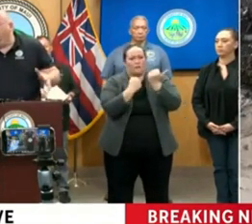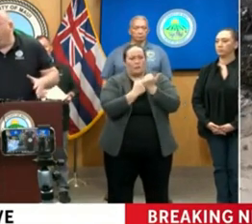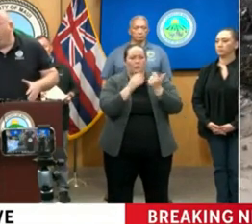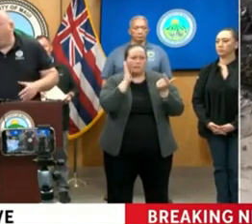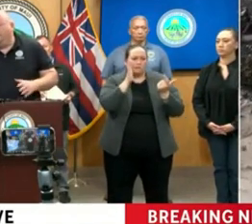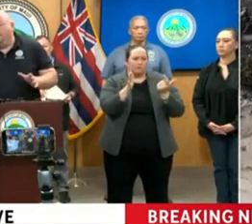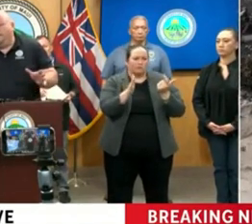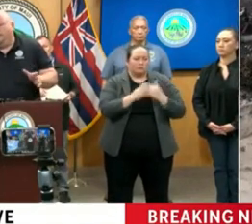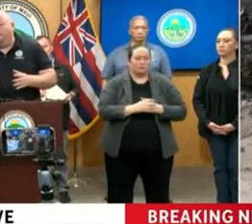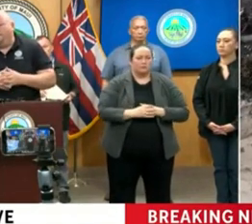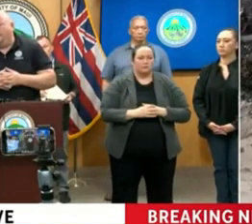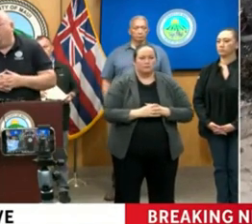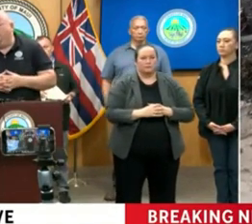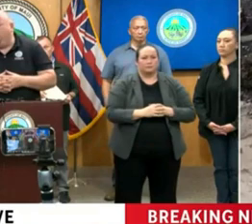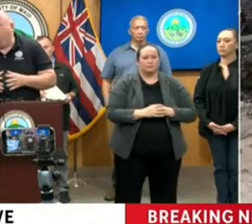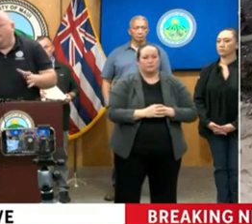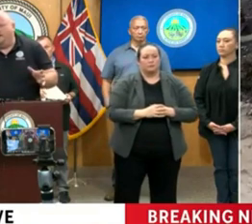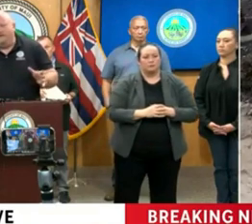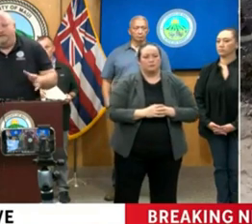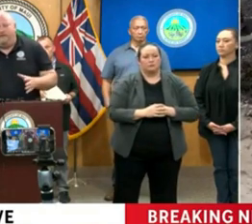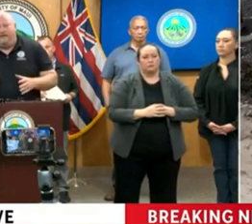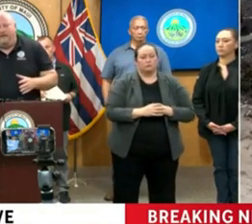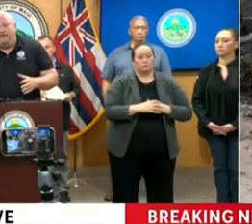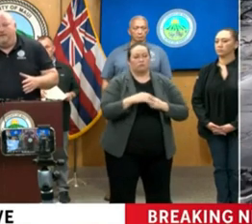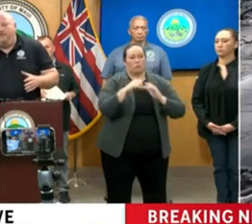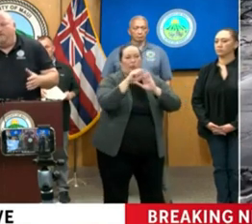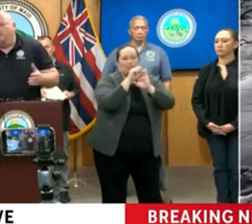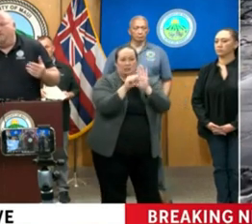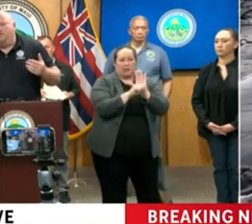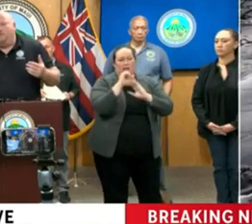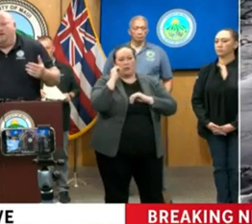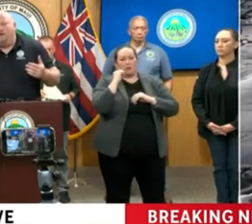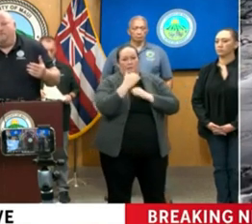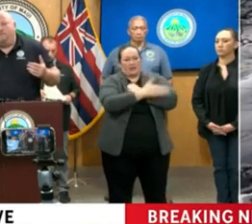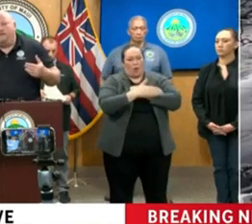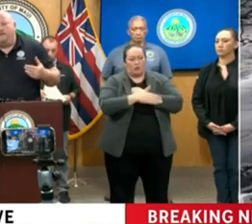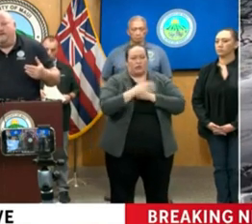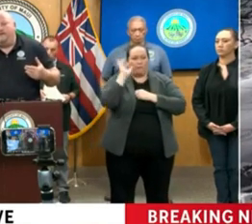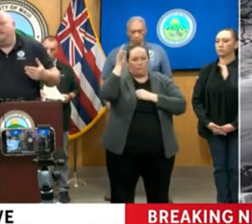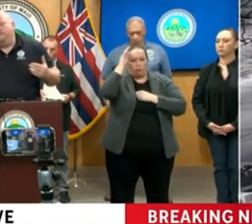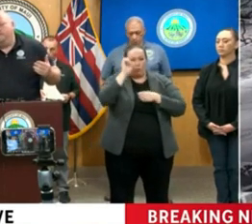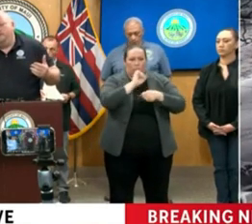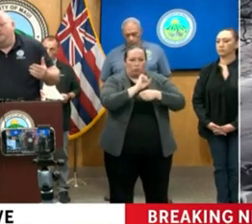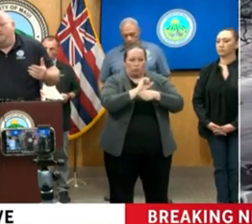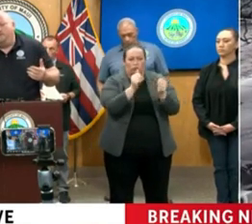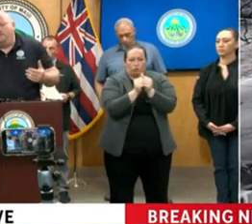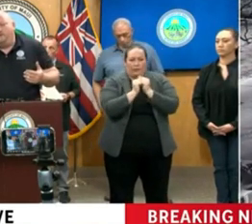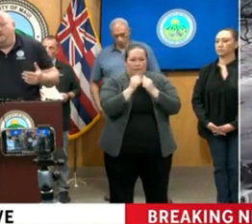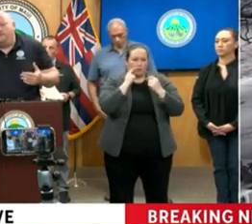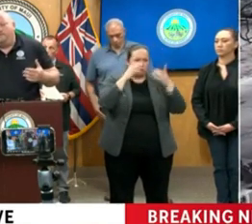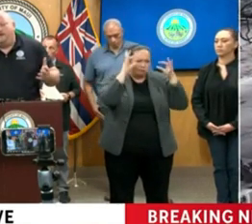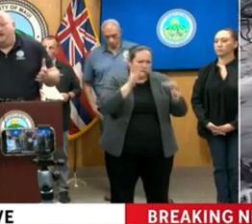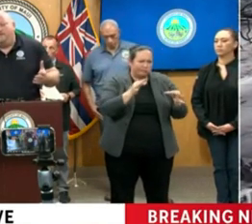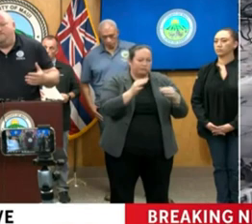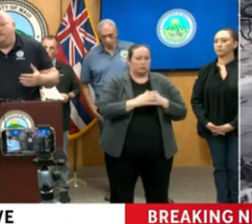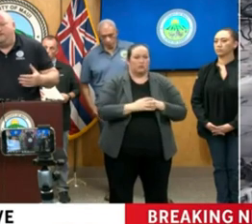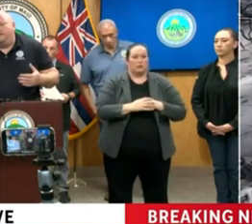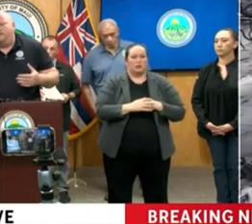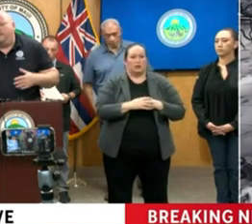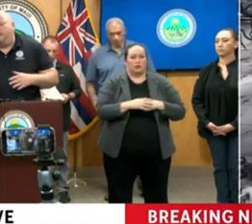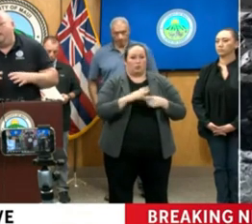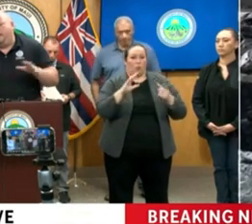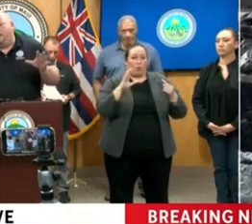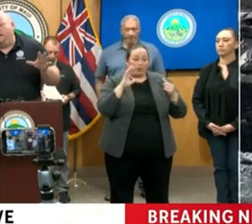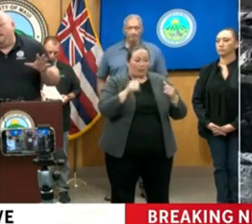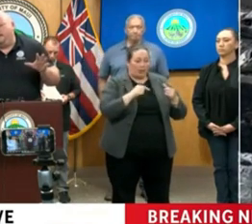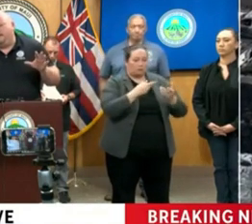in coordination of the county and the state. So, and then what we'll do is our mitigation funding